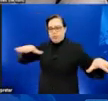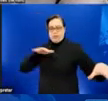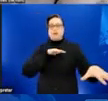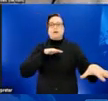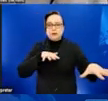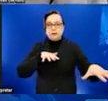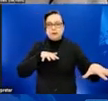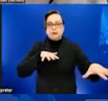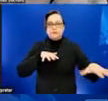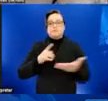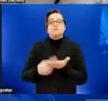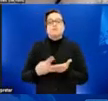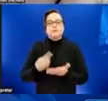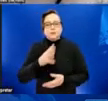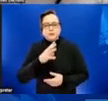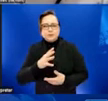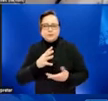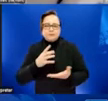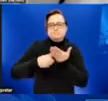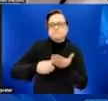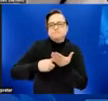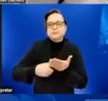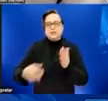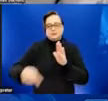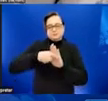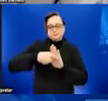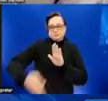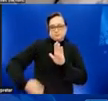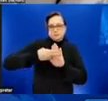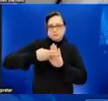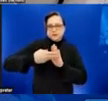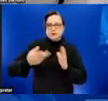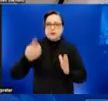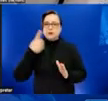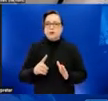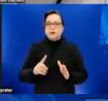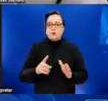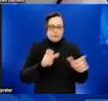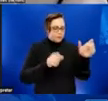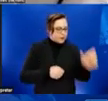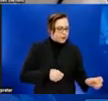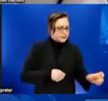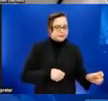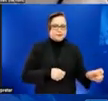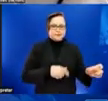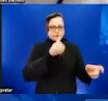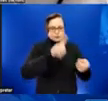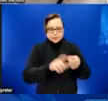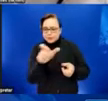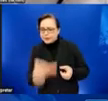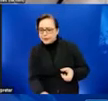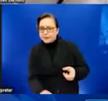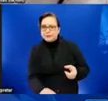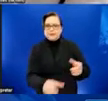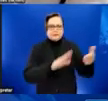society to person or population, even individual to individual force. But stigma also impacts